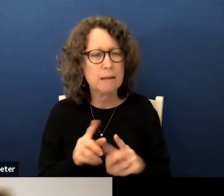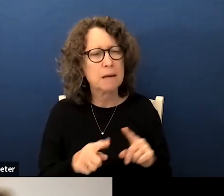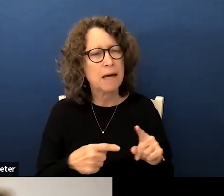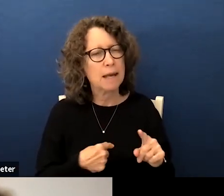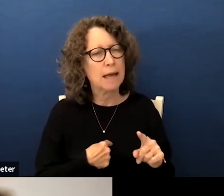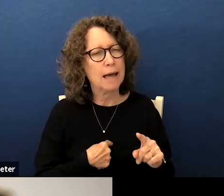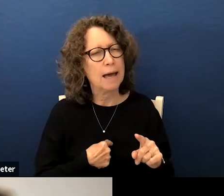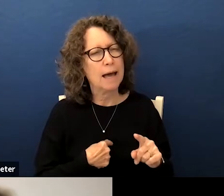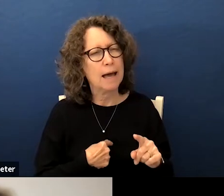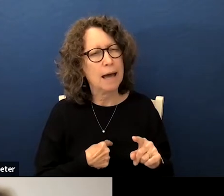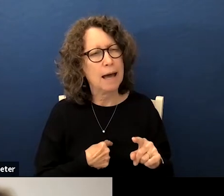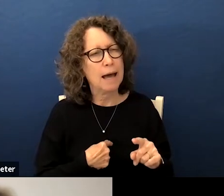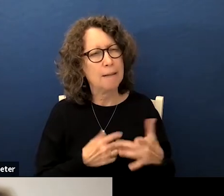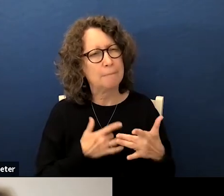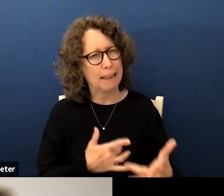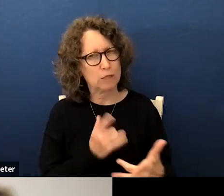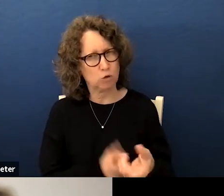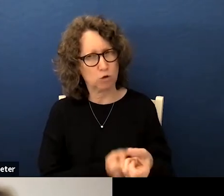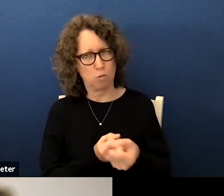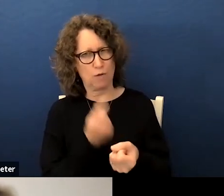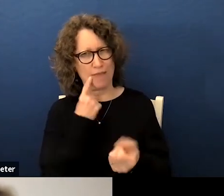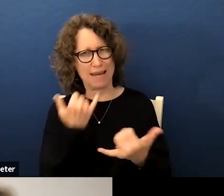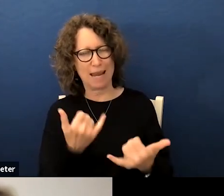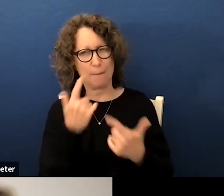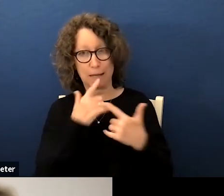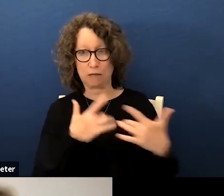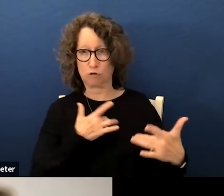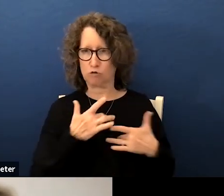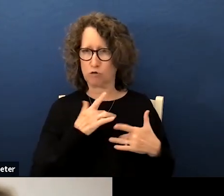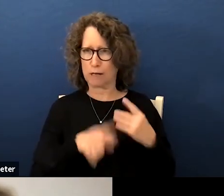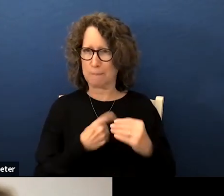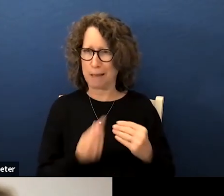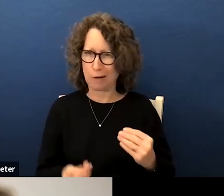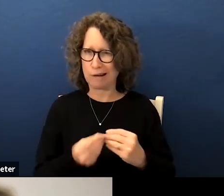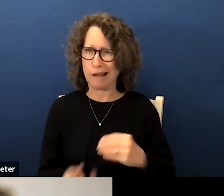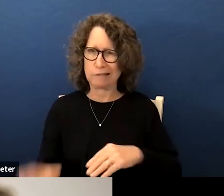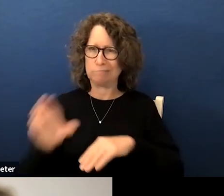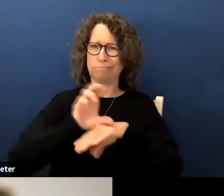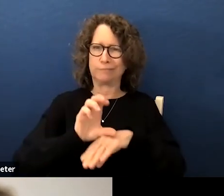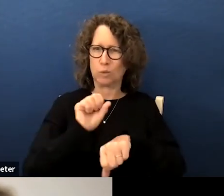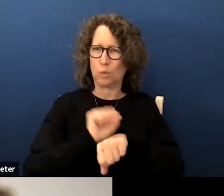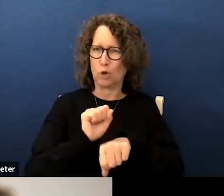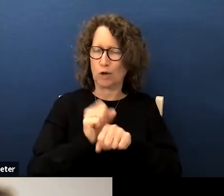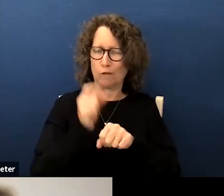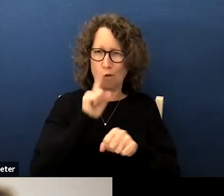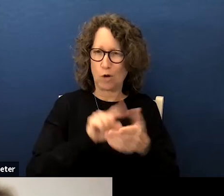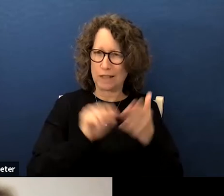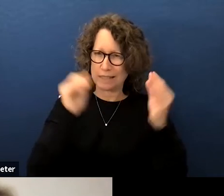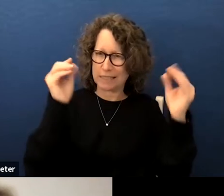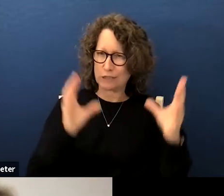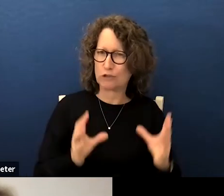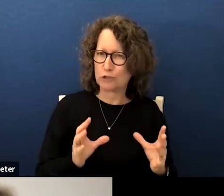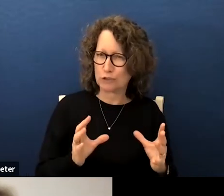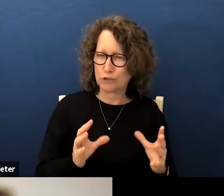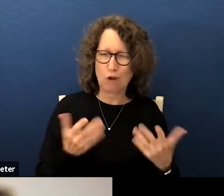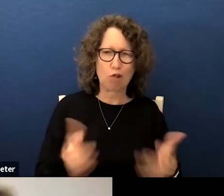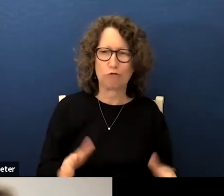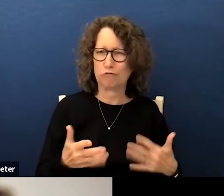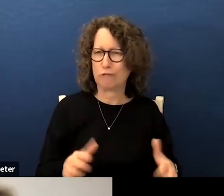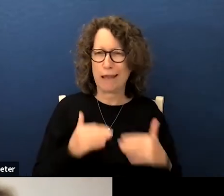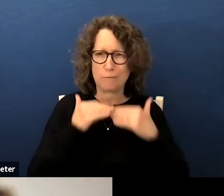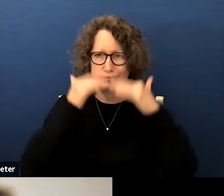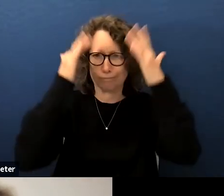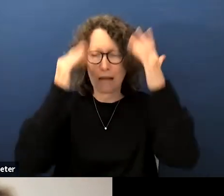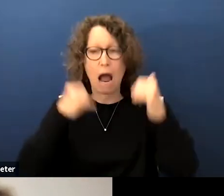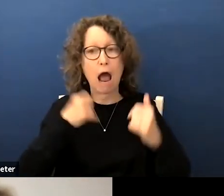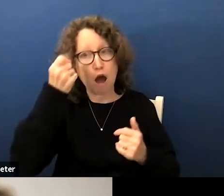i am less inclined to support it just because it's concerning about adding additional work on the plates of teachers i get the